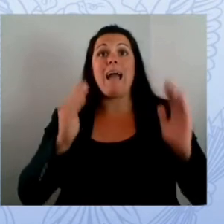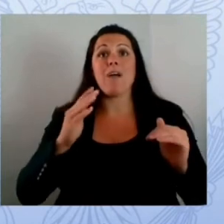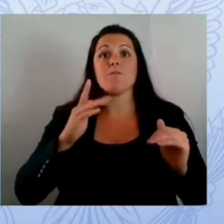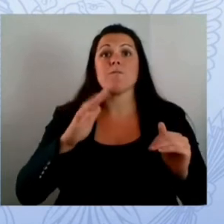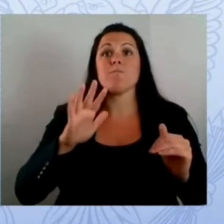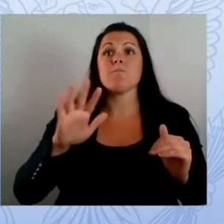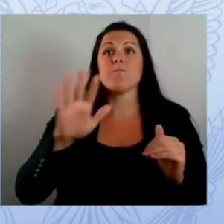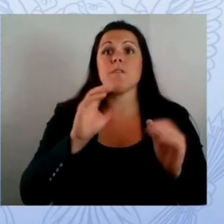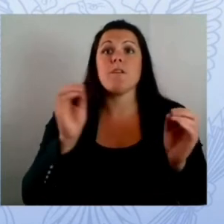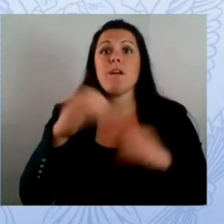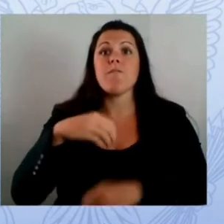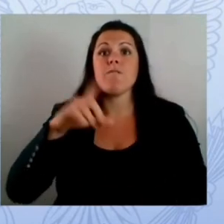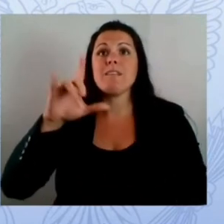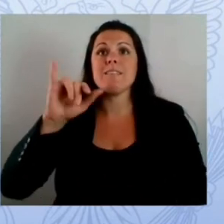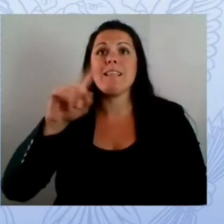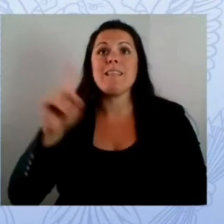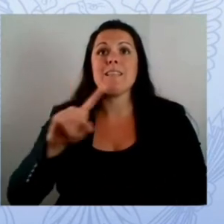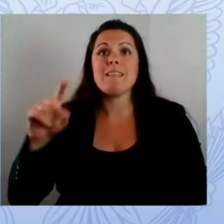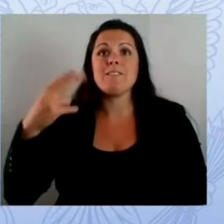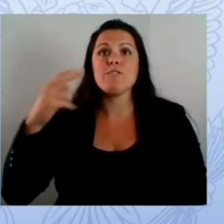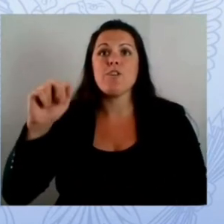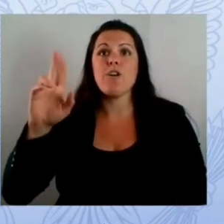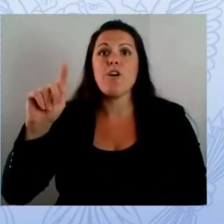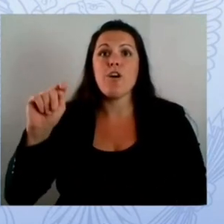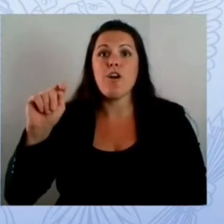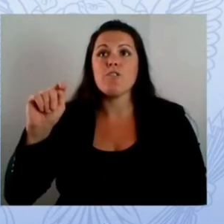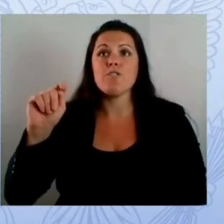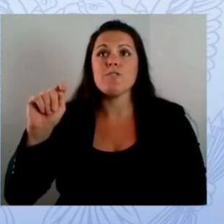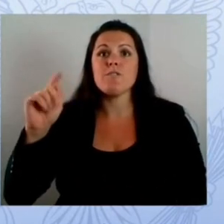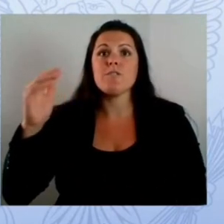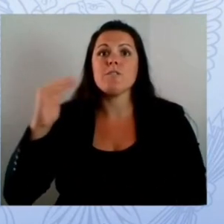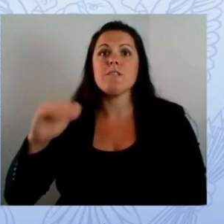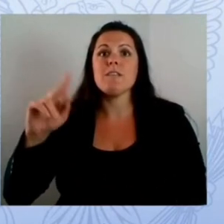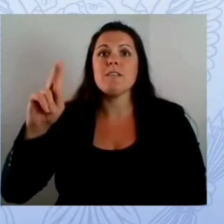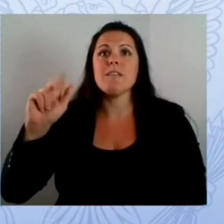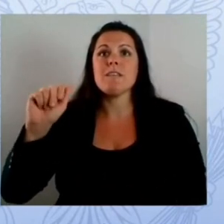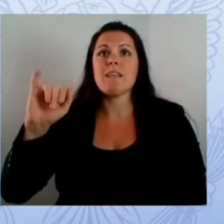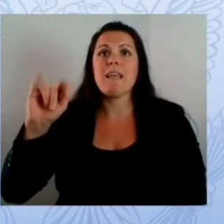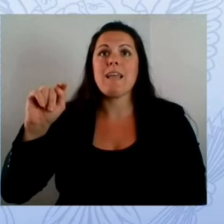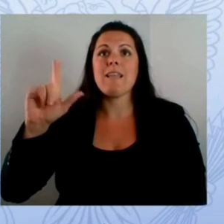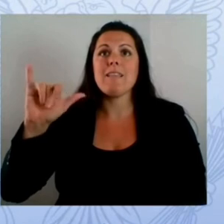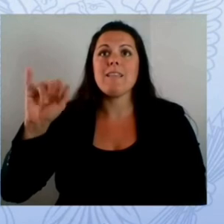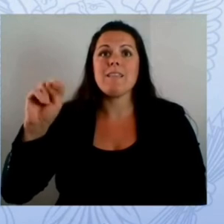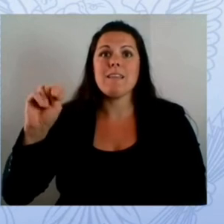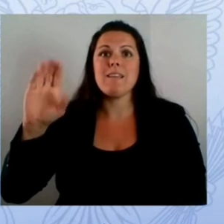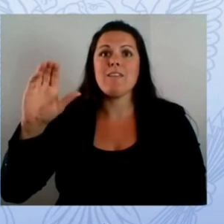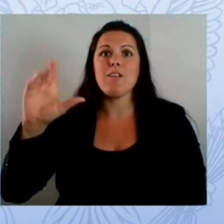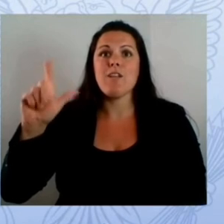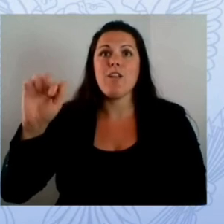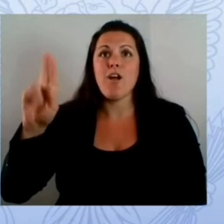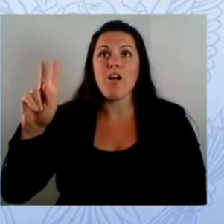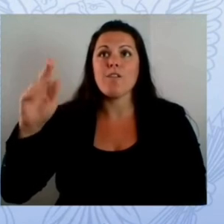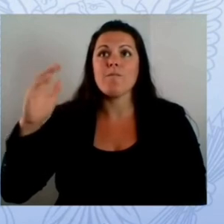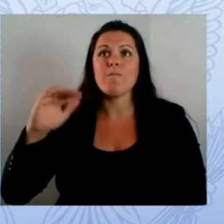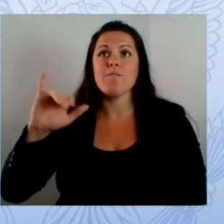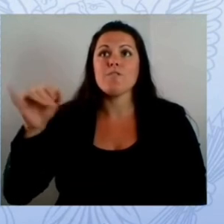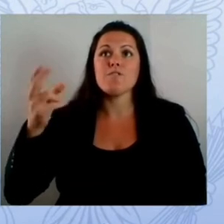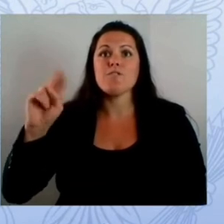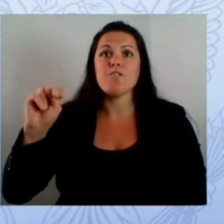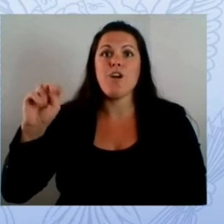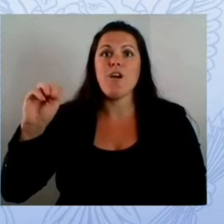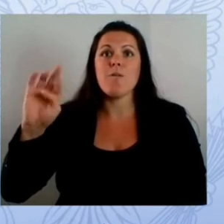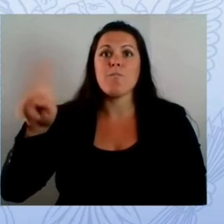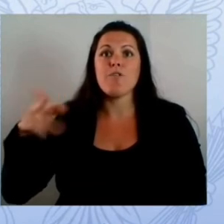tam and from the department of education mike klein christina ishmael and ramon carranza jr we hope that